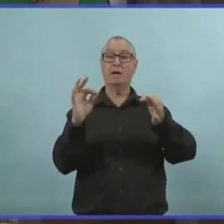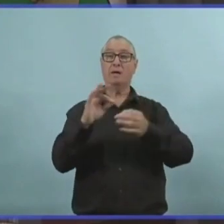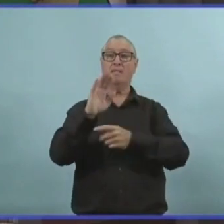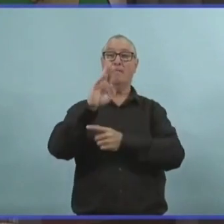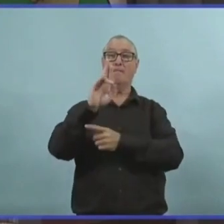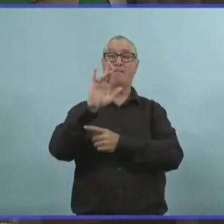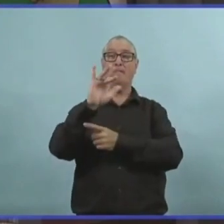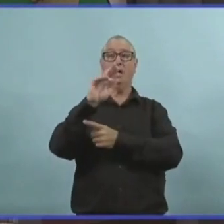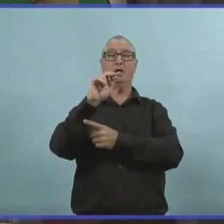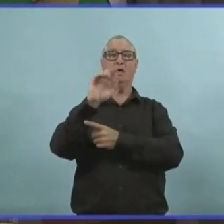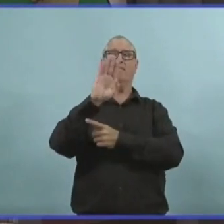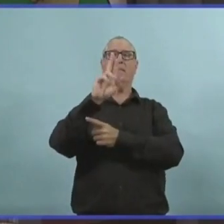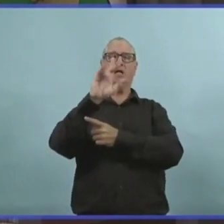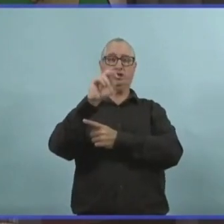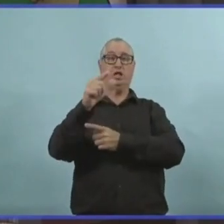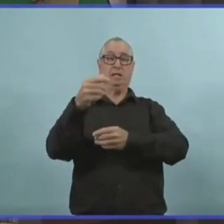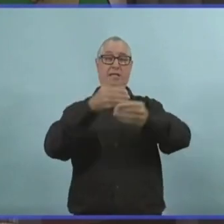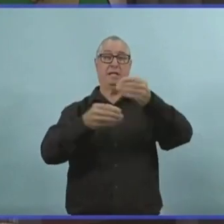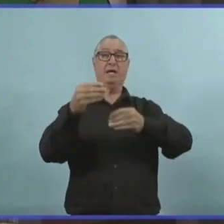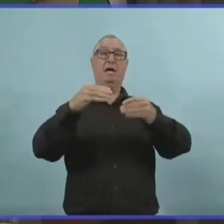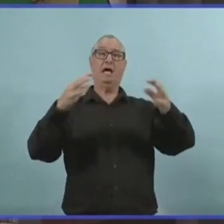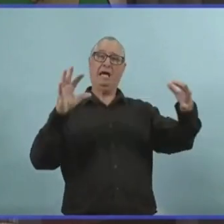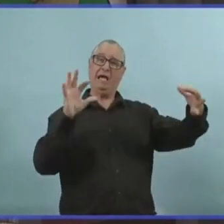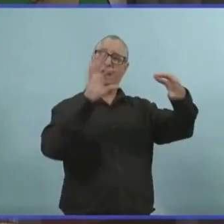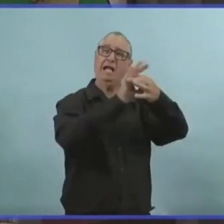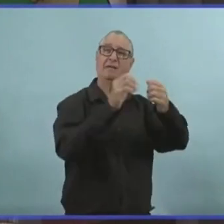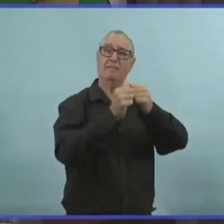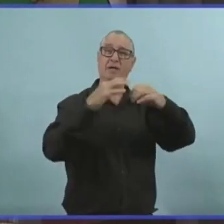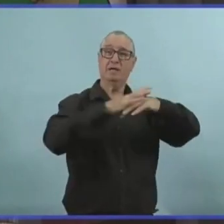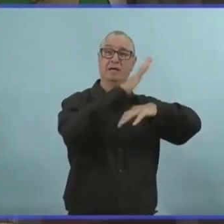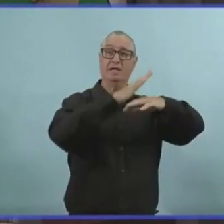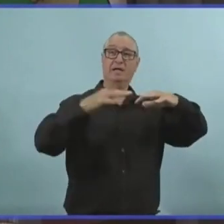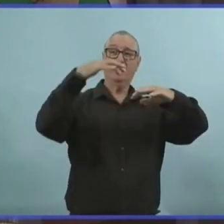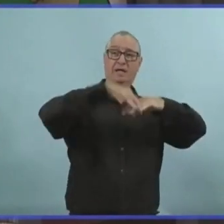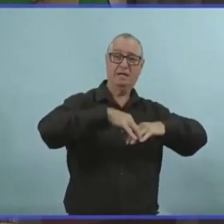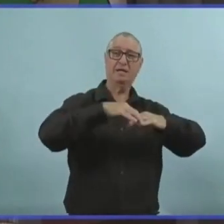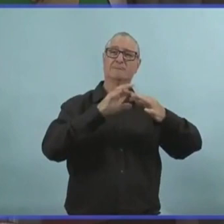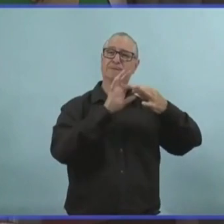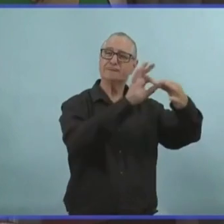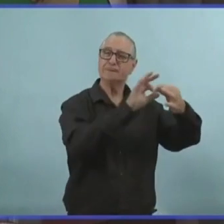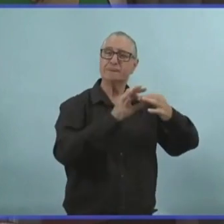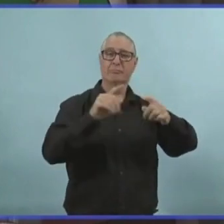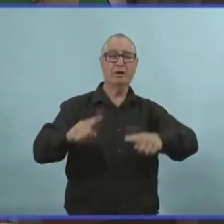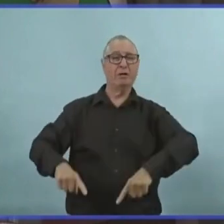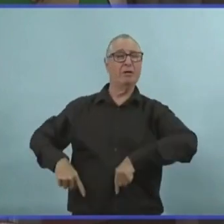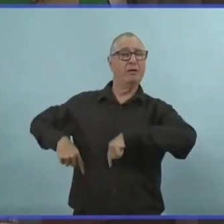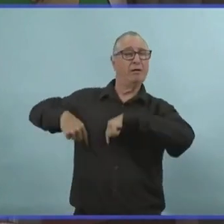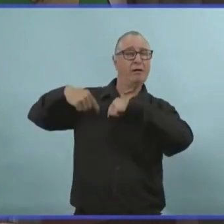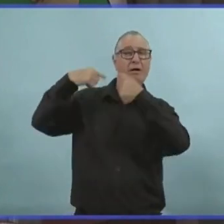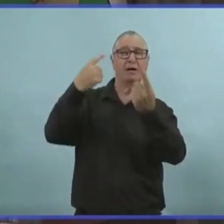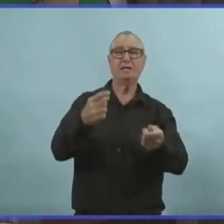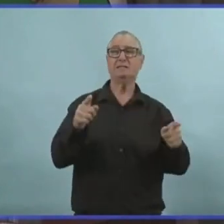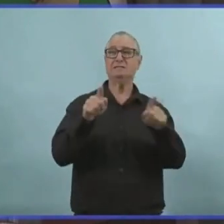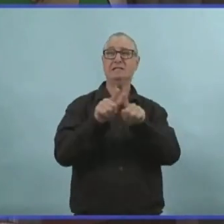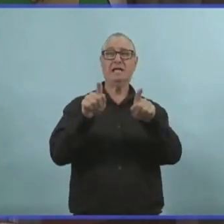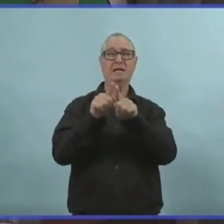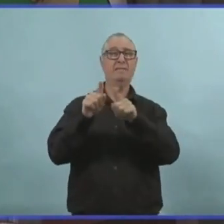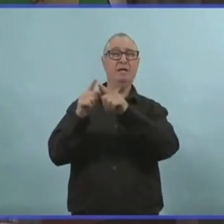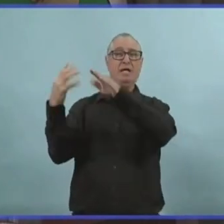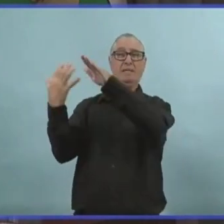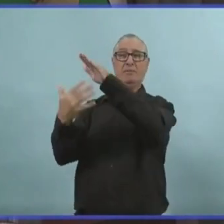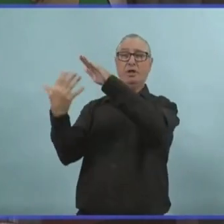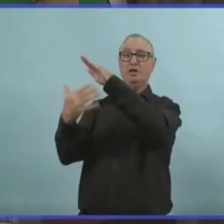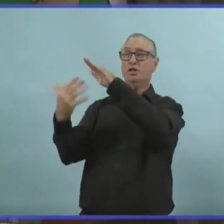more recent immigrants have done. Try to build together. I think that's what we have the opportunity to do now as a result of the horrible